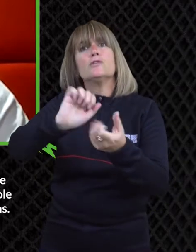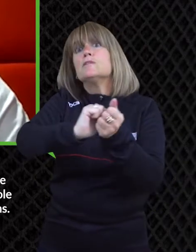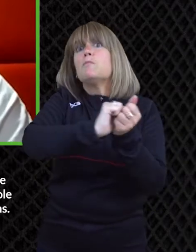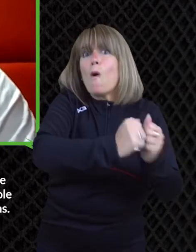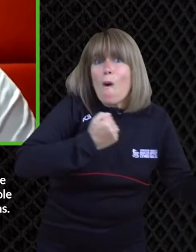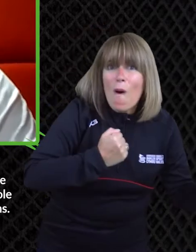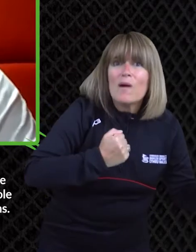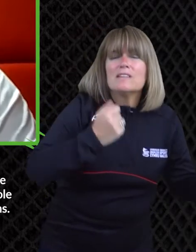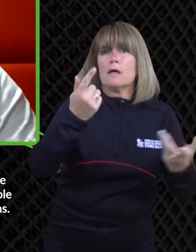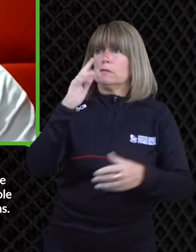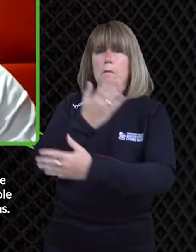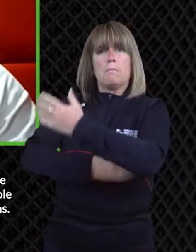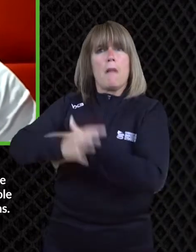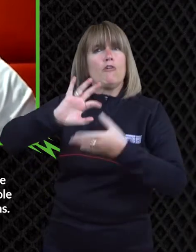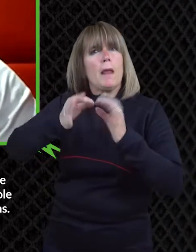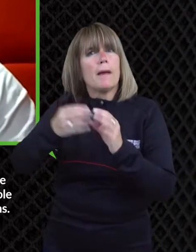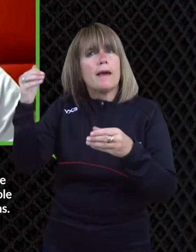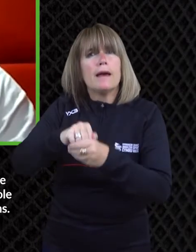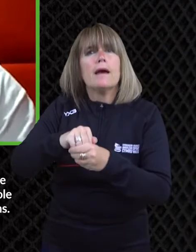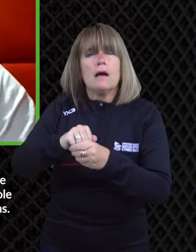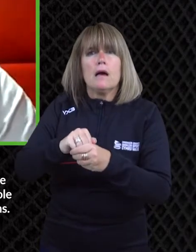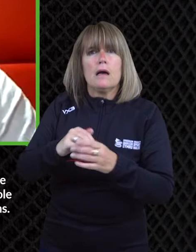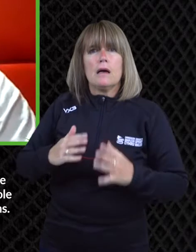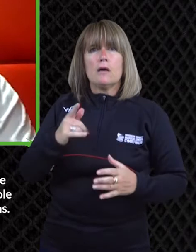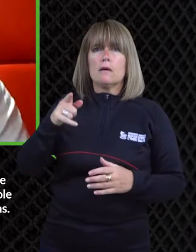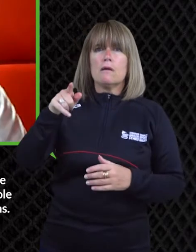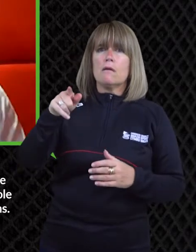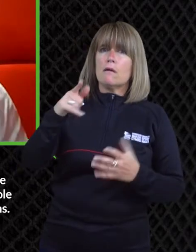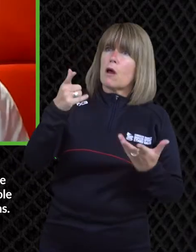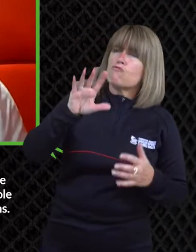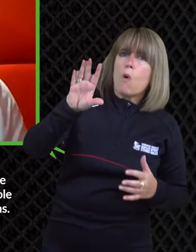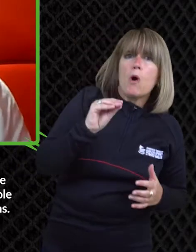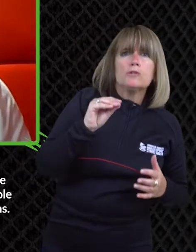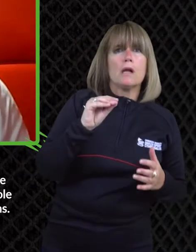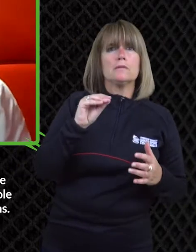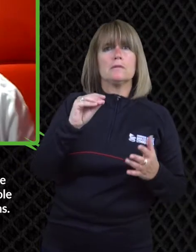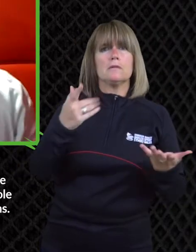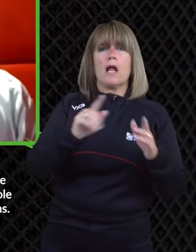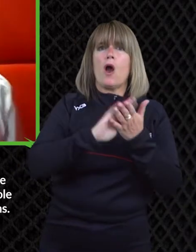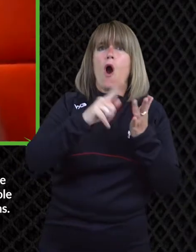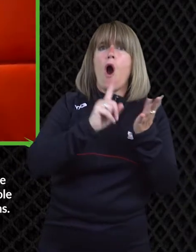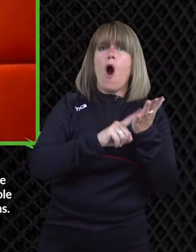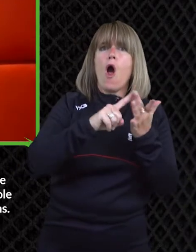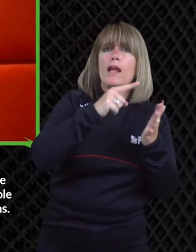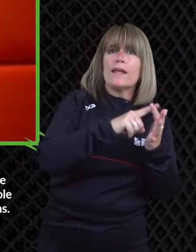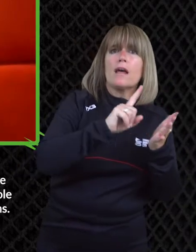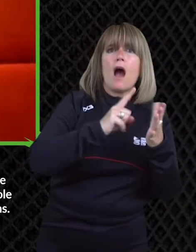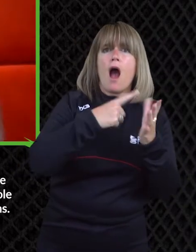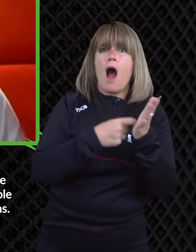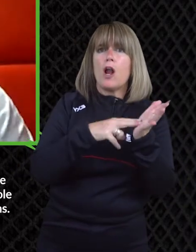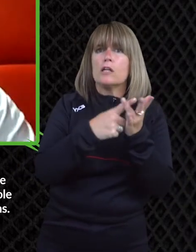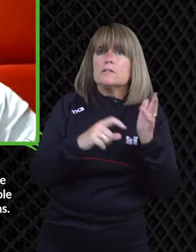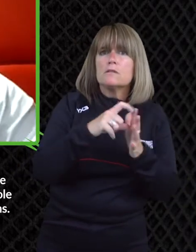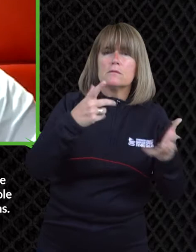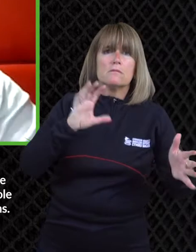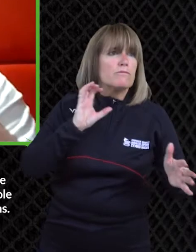in it they will then take part or buy that product potentially so in terms of seeing these